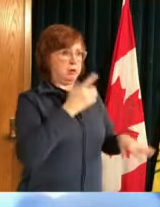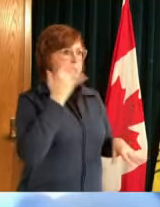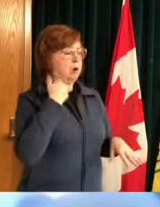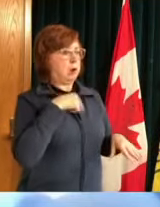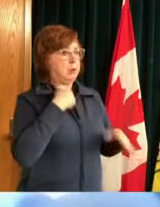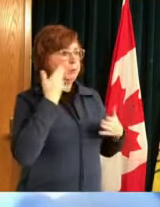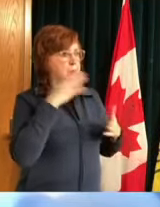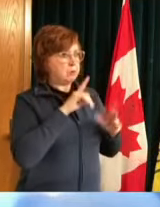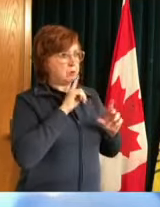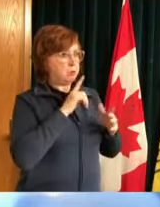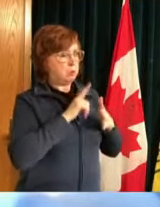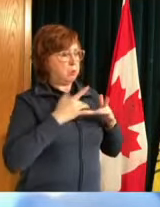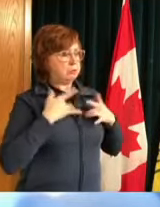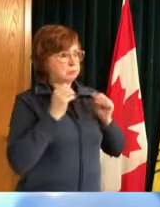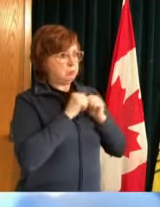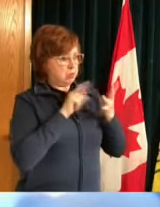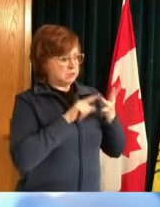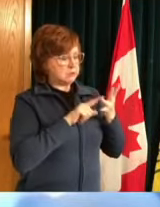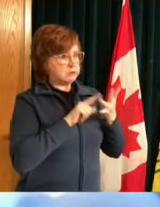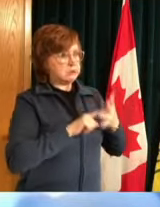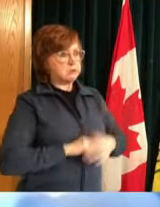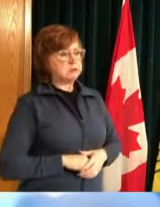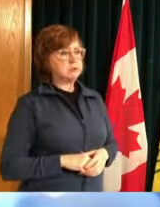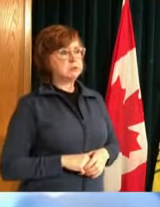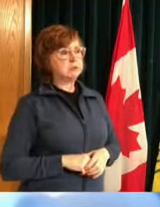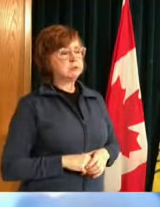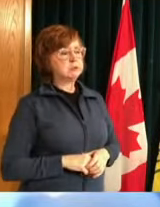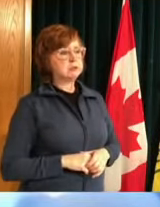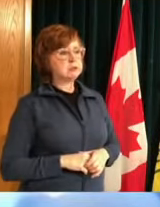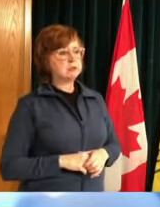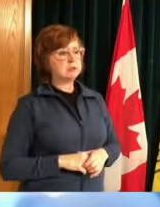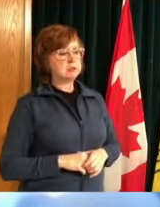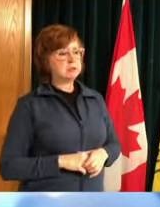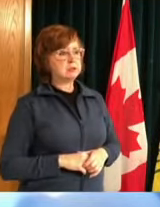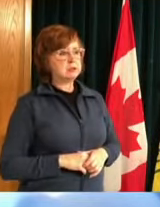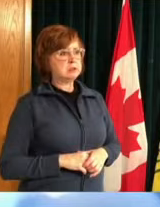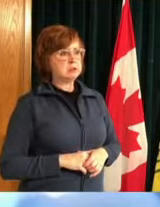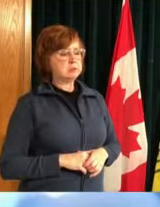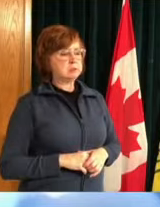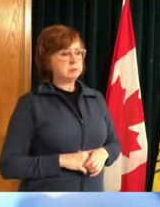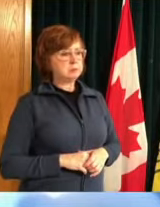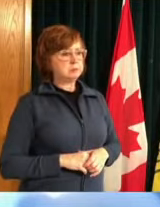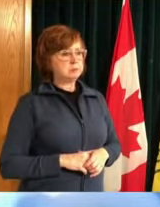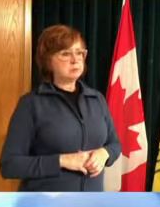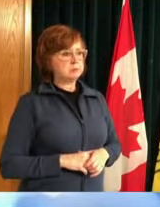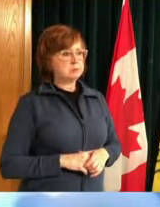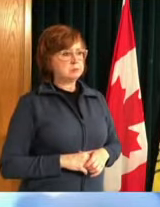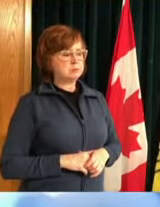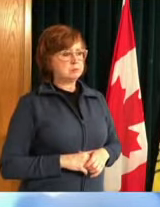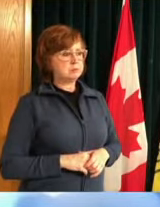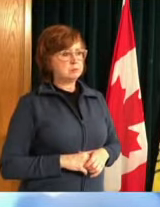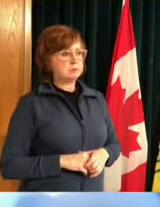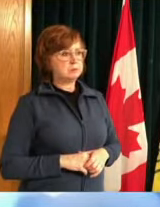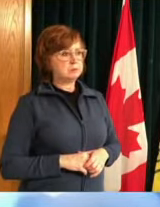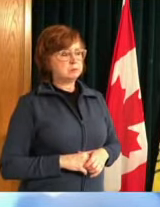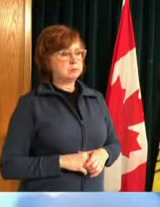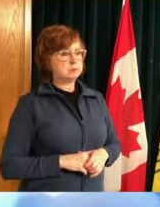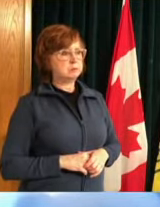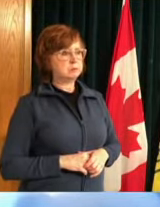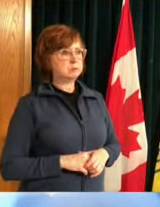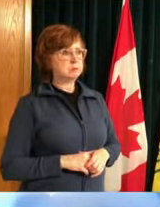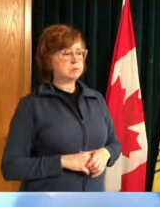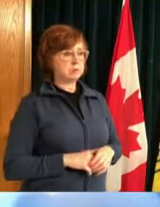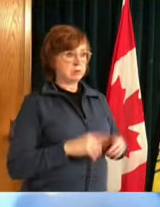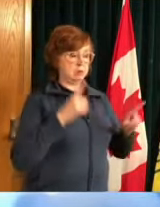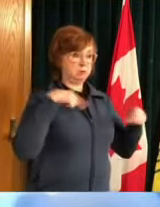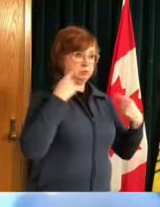wide dispersal of all variants we've done fairly well with b117 that it is moving and making its way